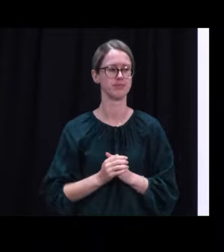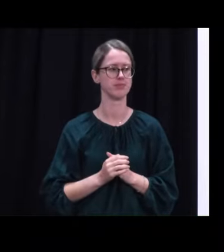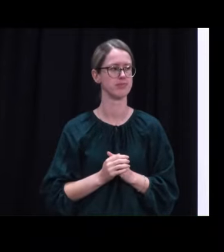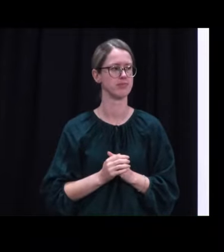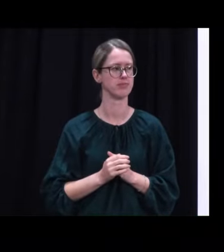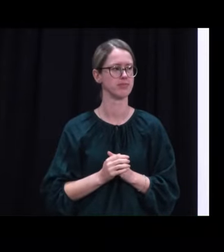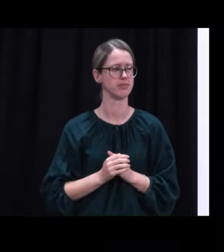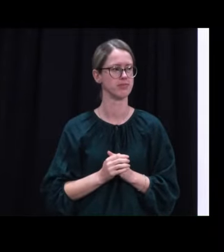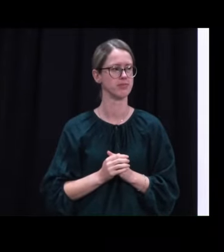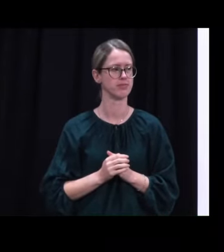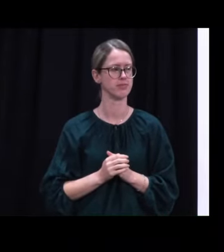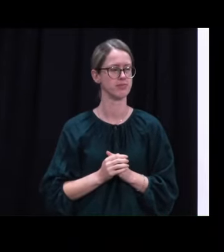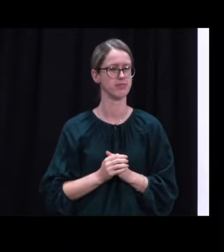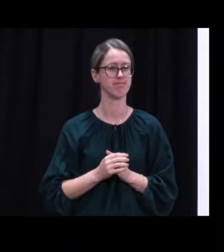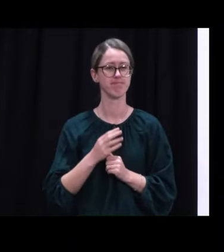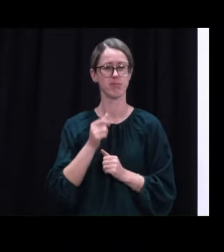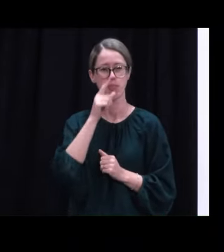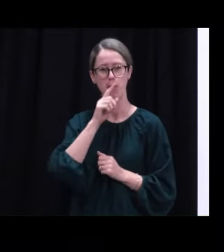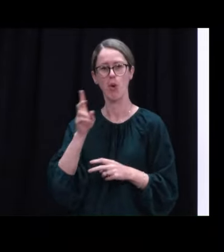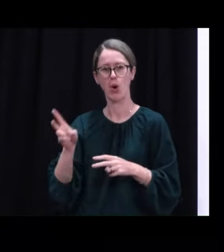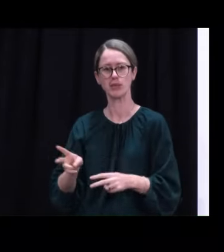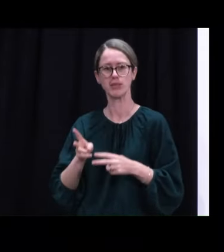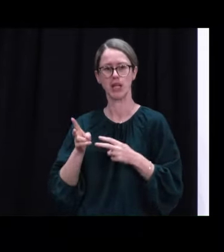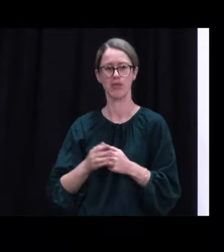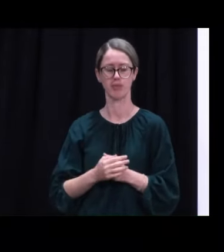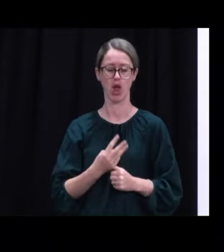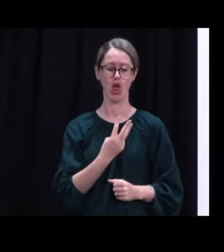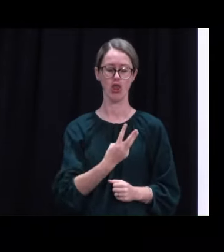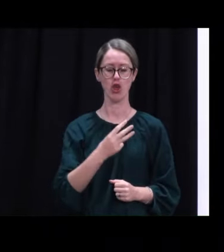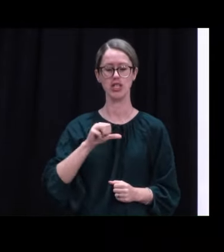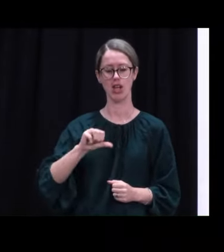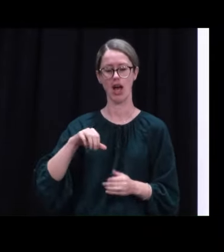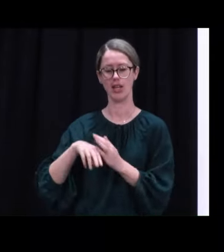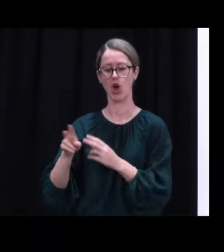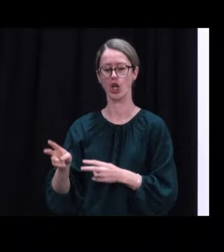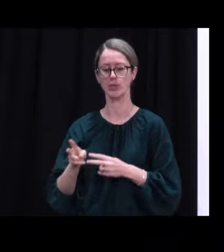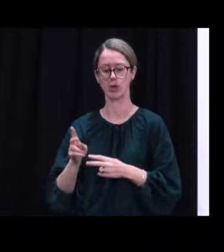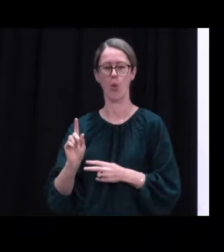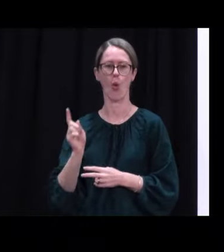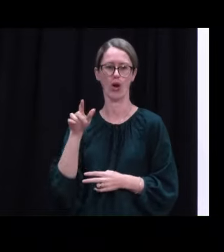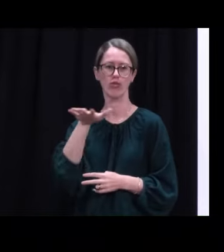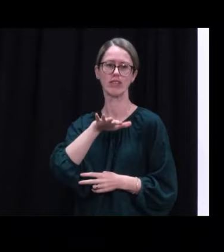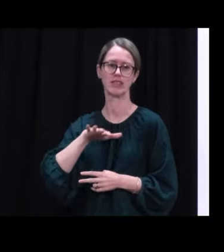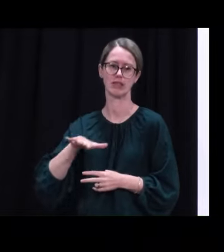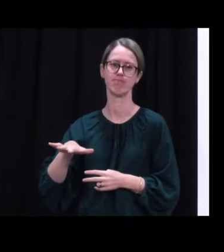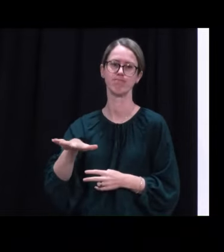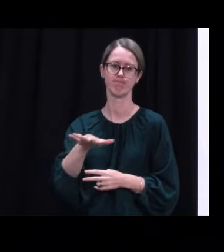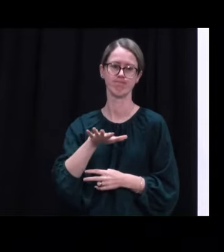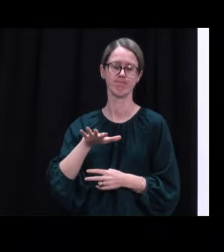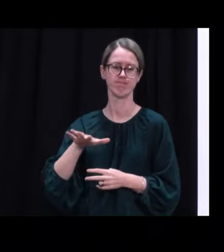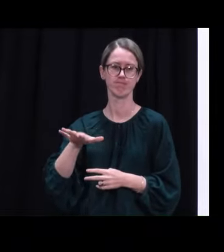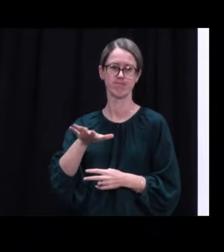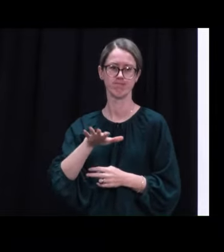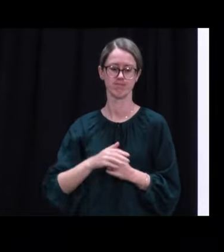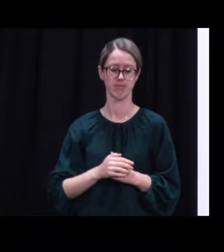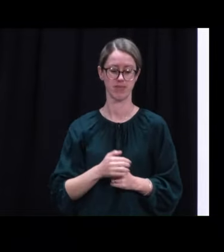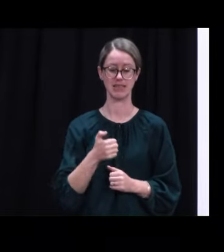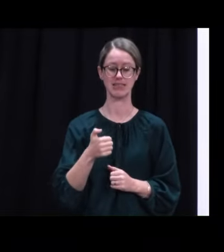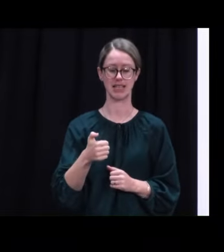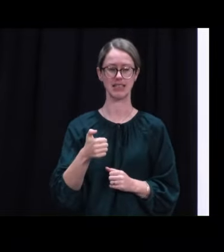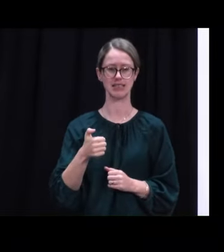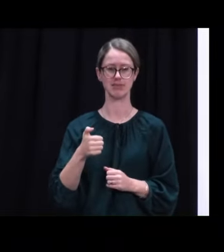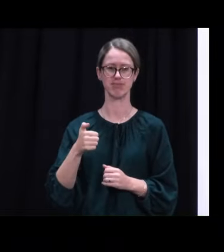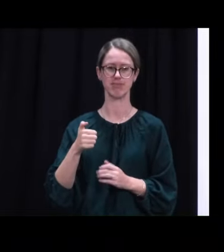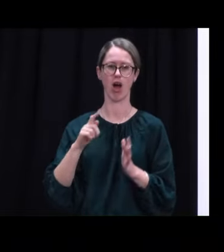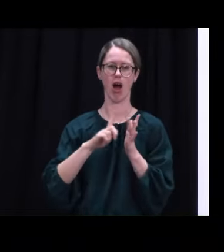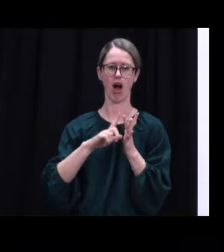a number of people in hospital, with 39 cases, all in the Auckland region, still in hospital. And of these, six are